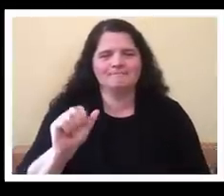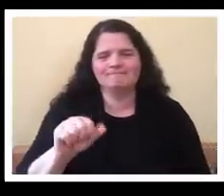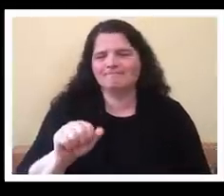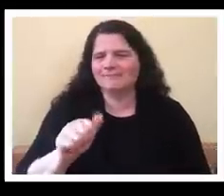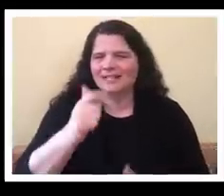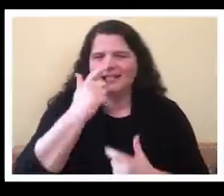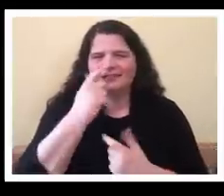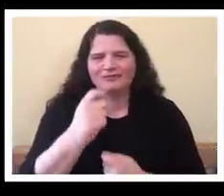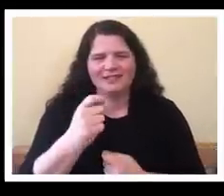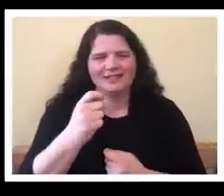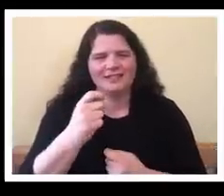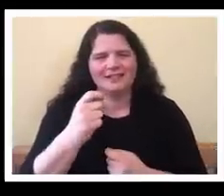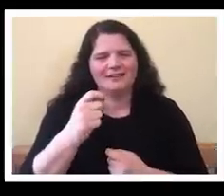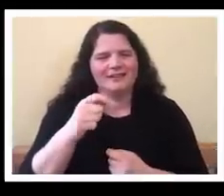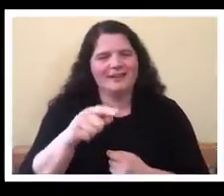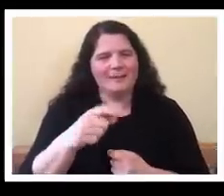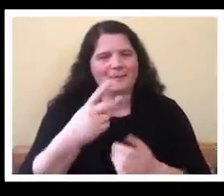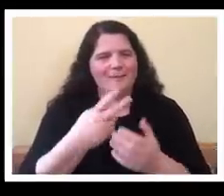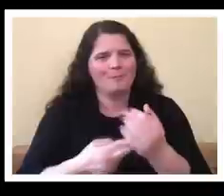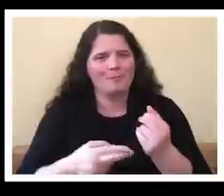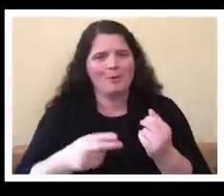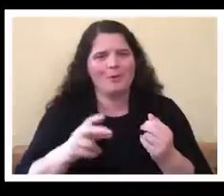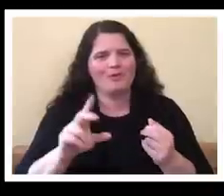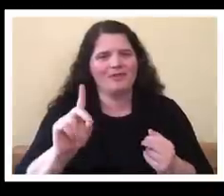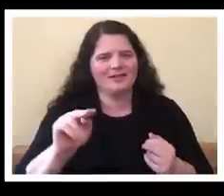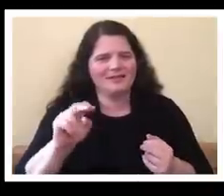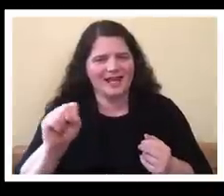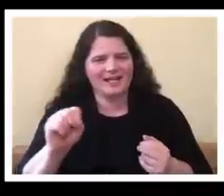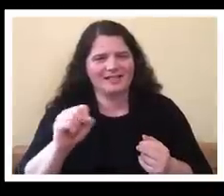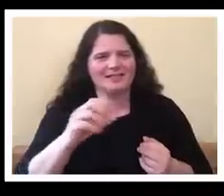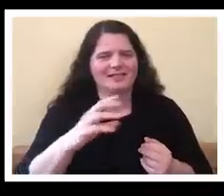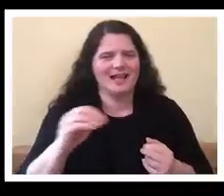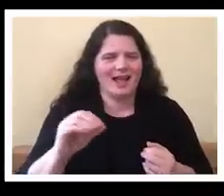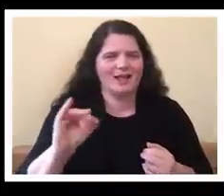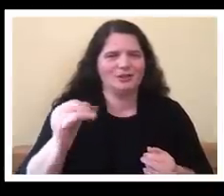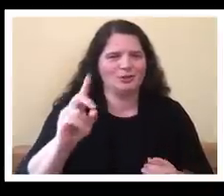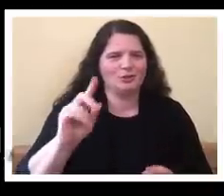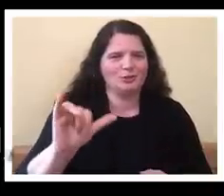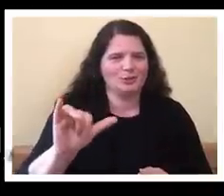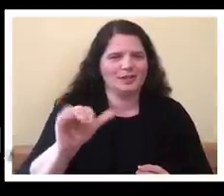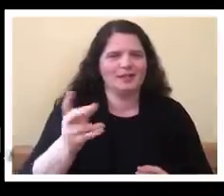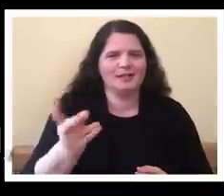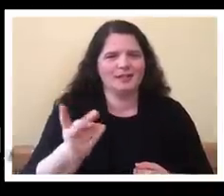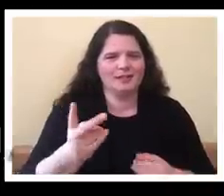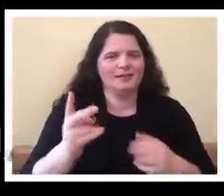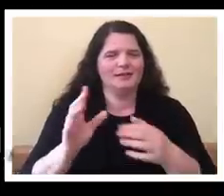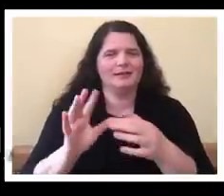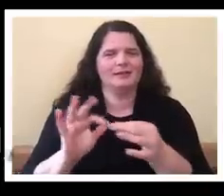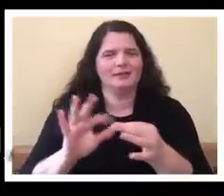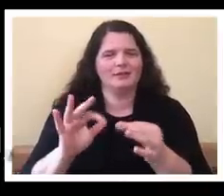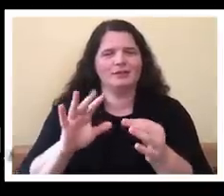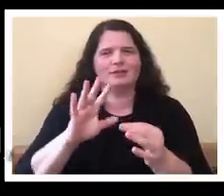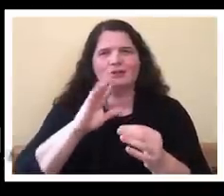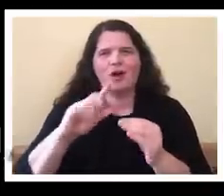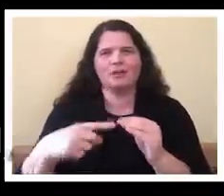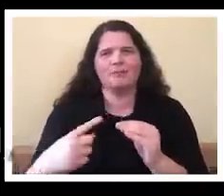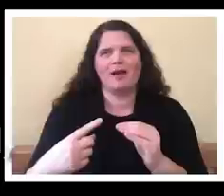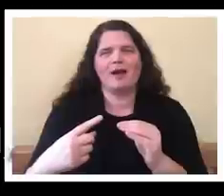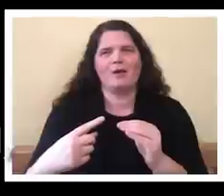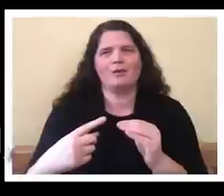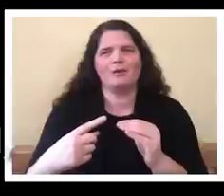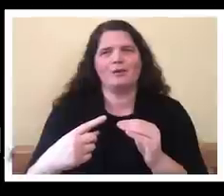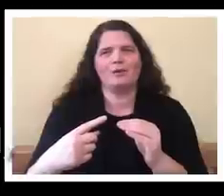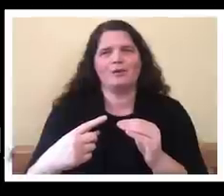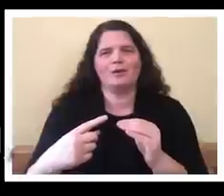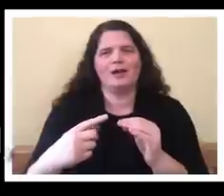both dennis and judy talk about uh the ways in which work